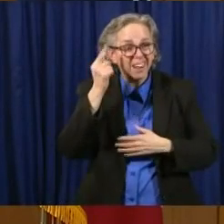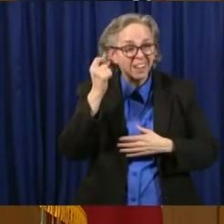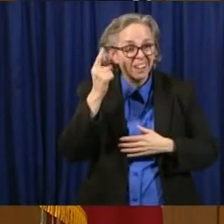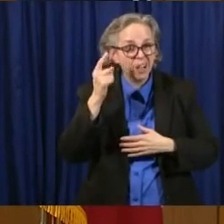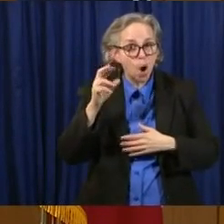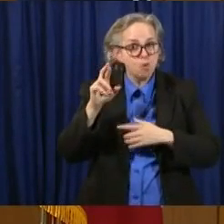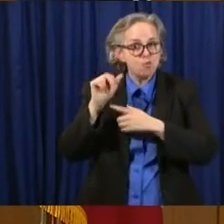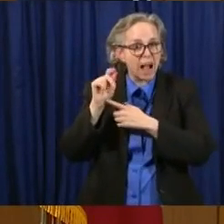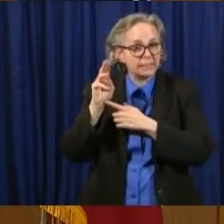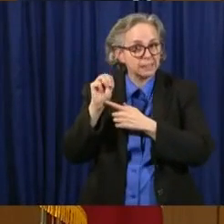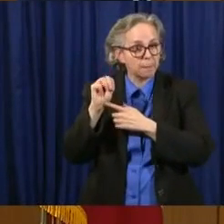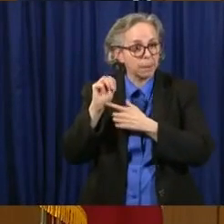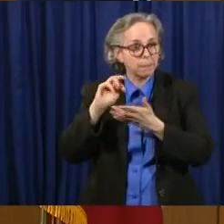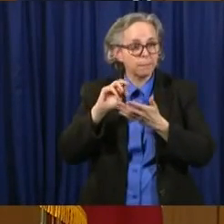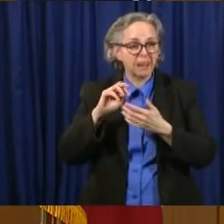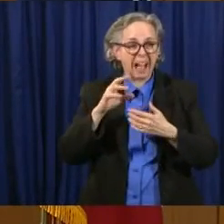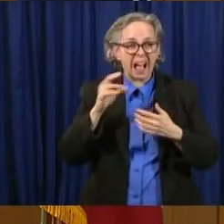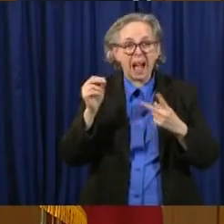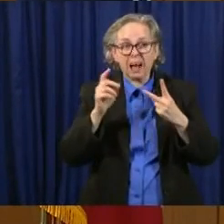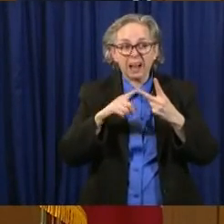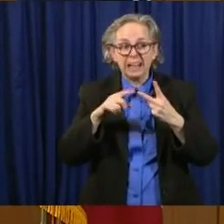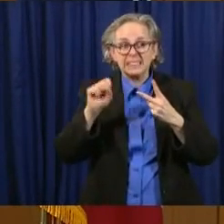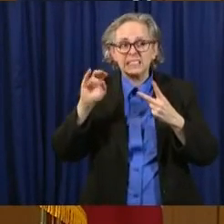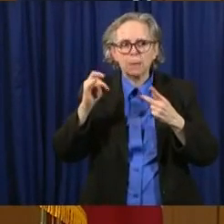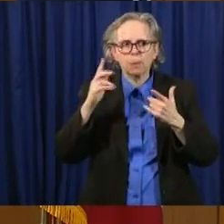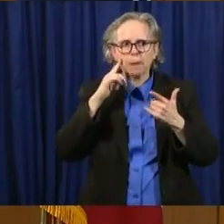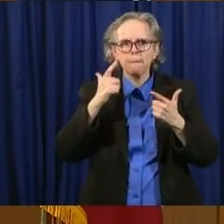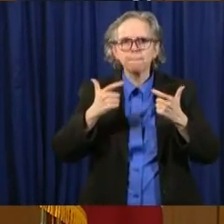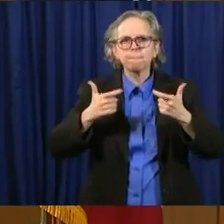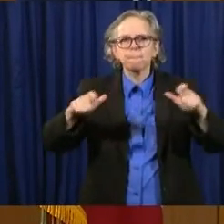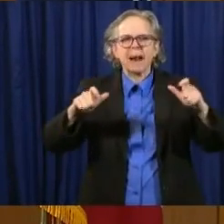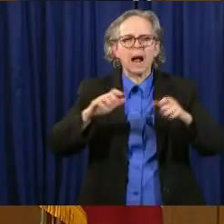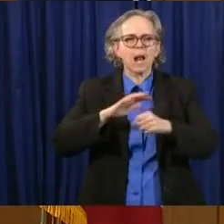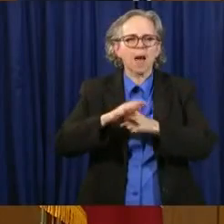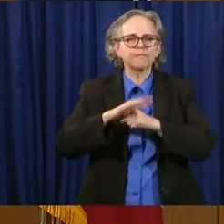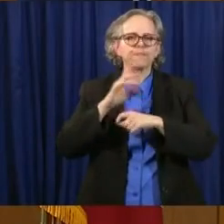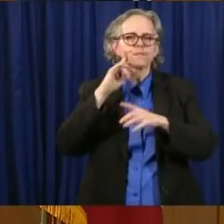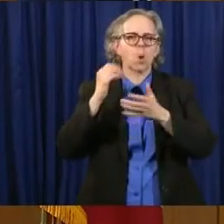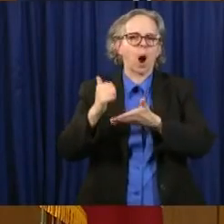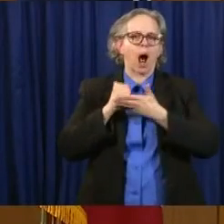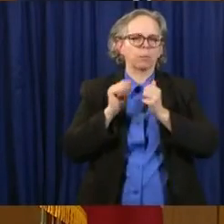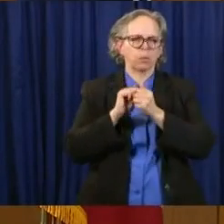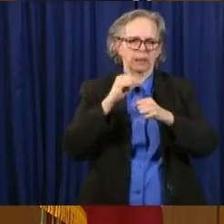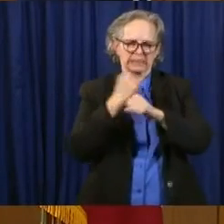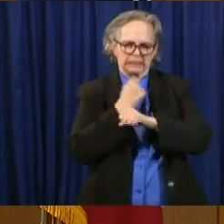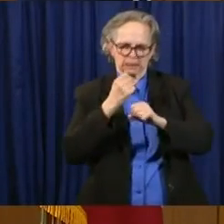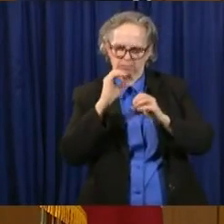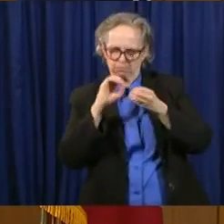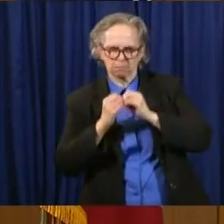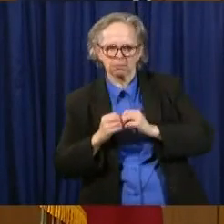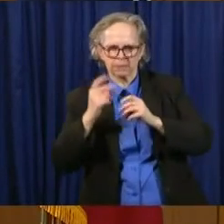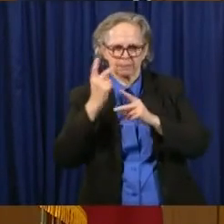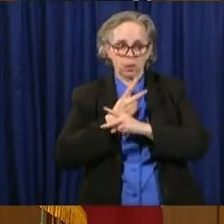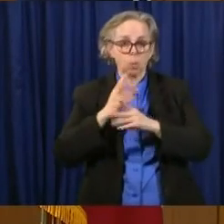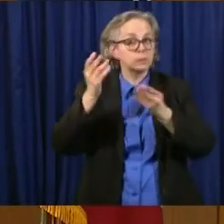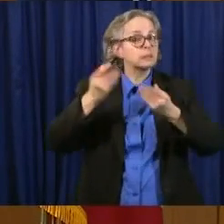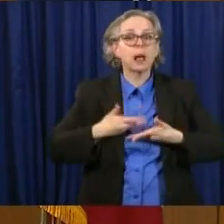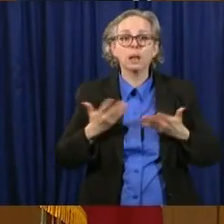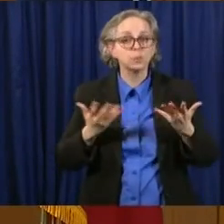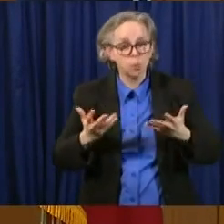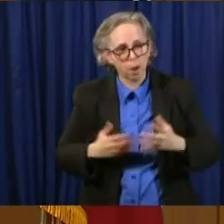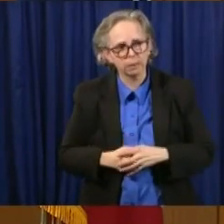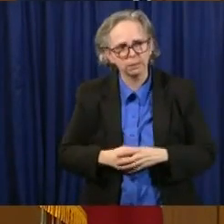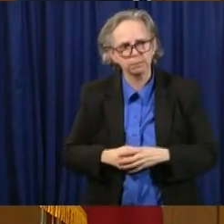statistically it'll be relevant. That's going to tell us what percentage of the population roughly has had COVID-19.